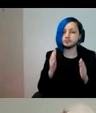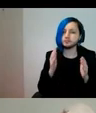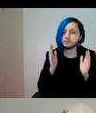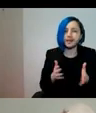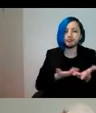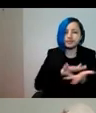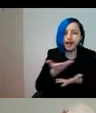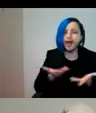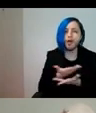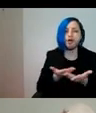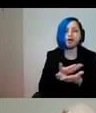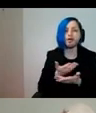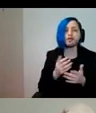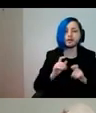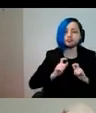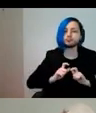considered negotiation.